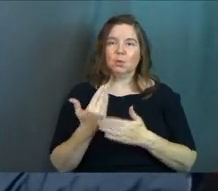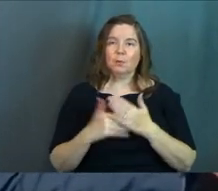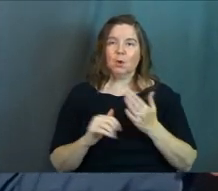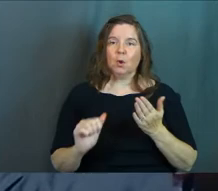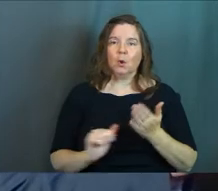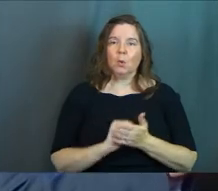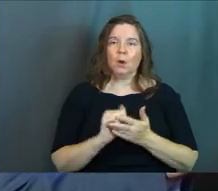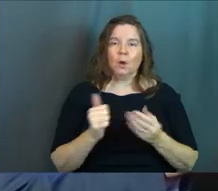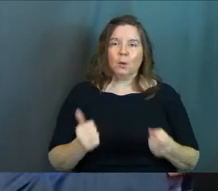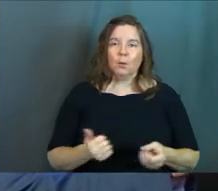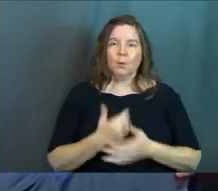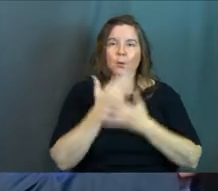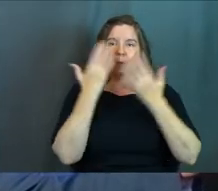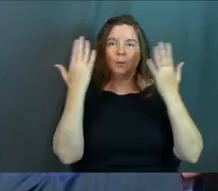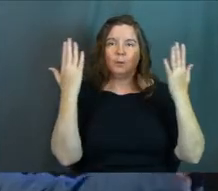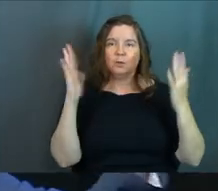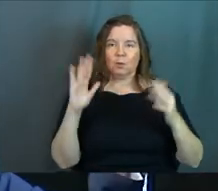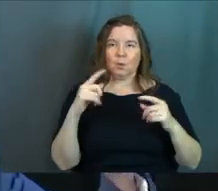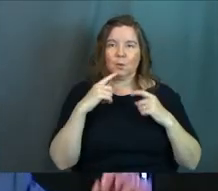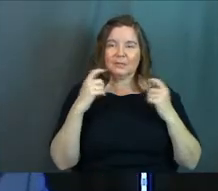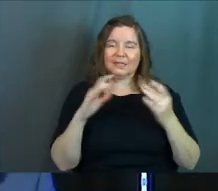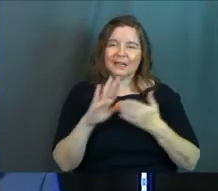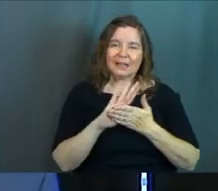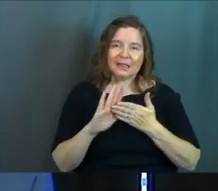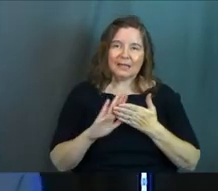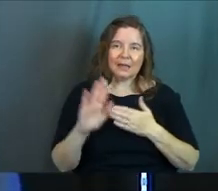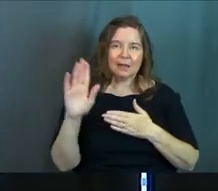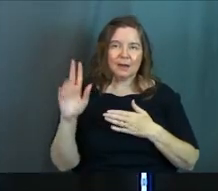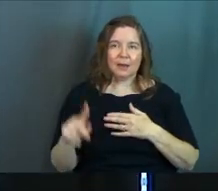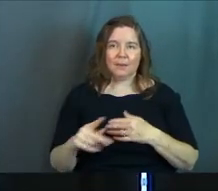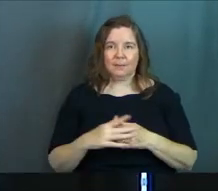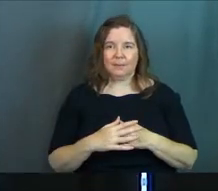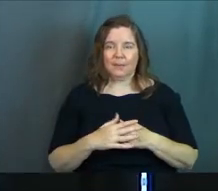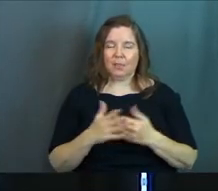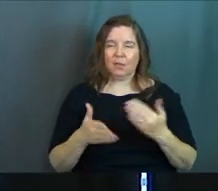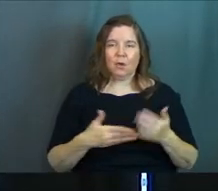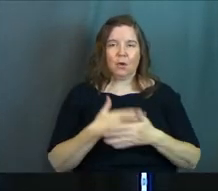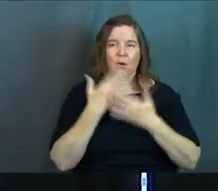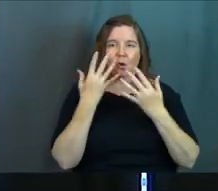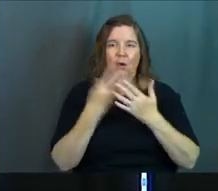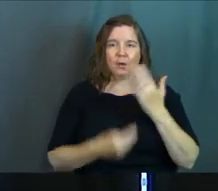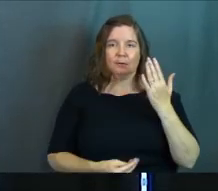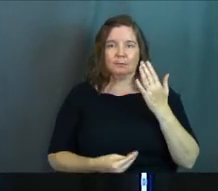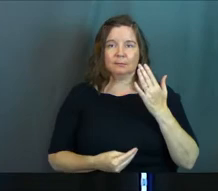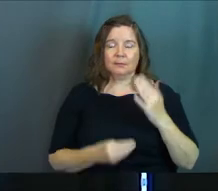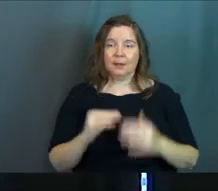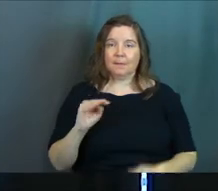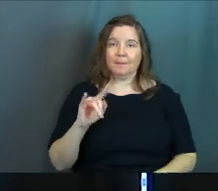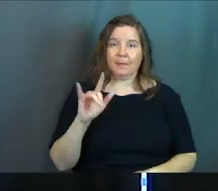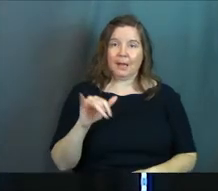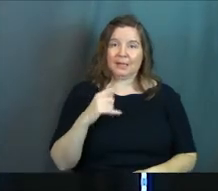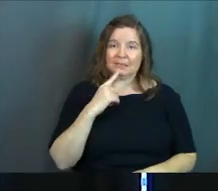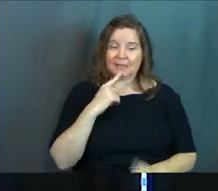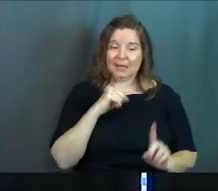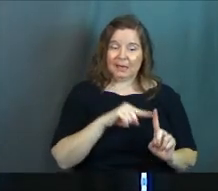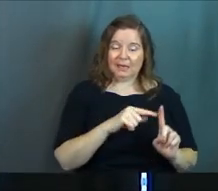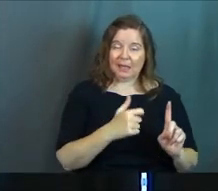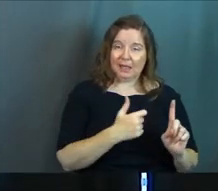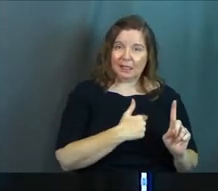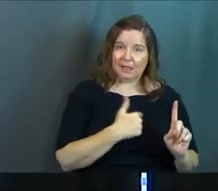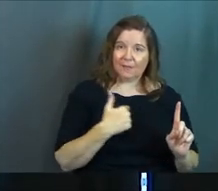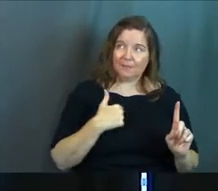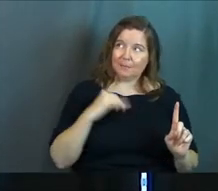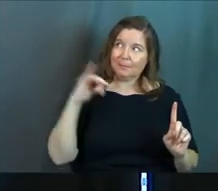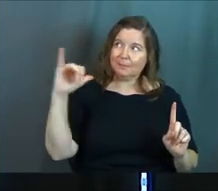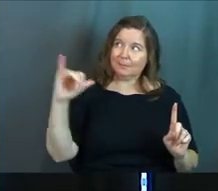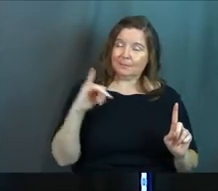away your sins. Cleaned up, they're gone. Molly said, he loved me just the way